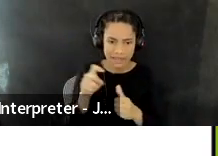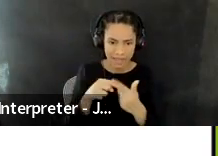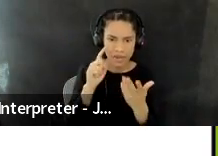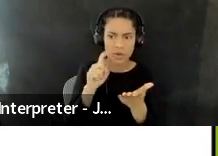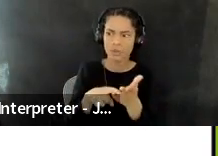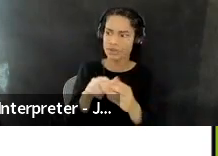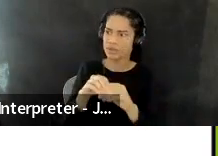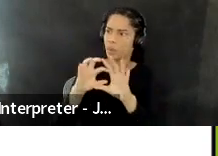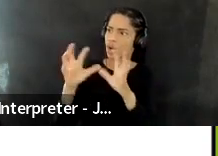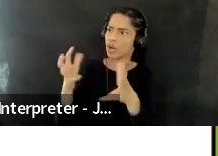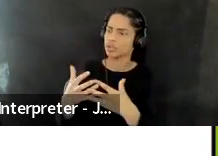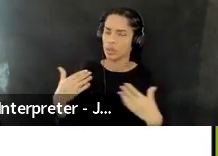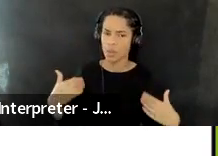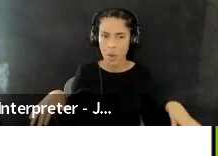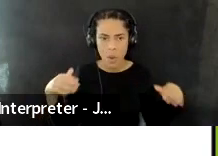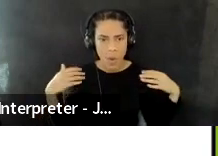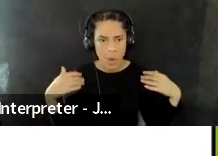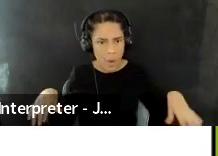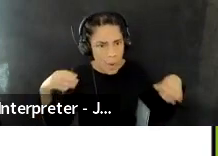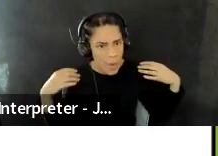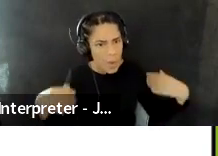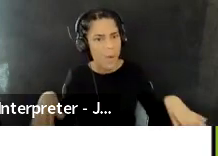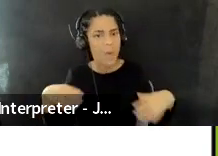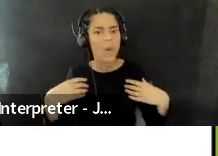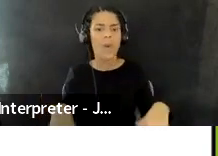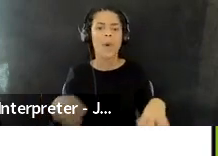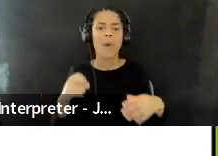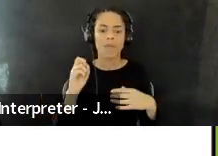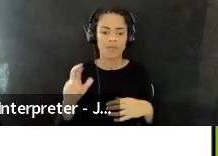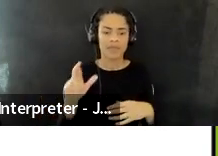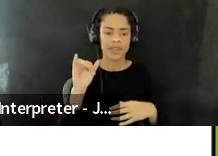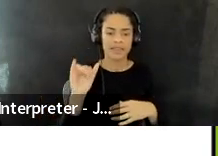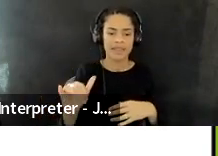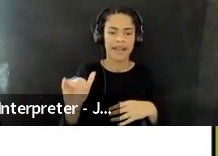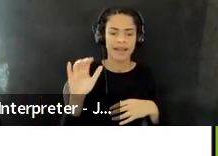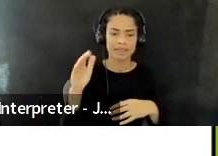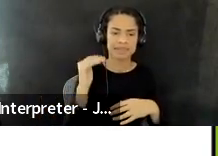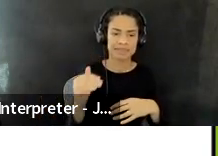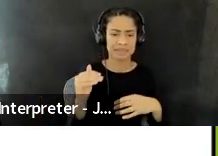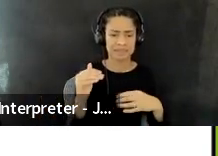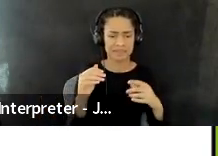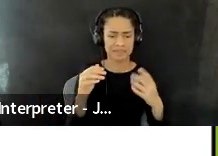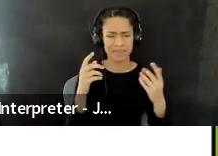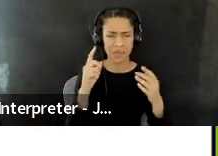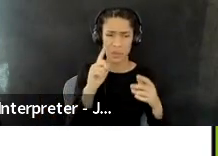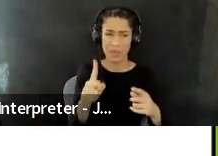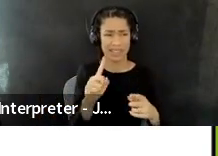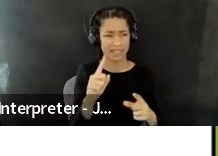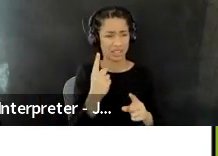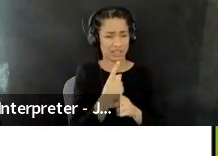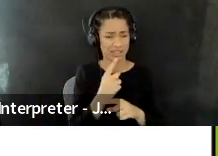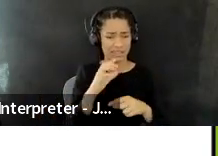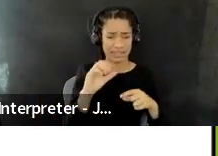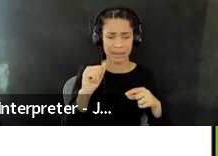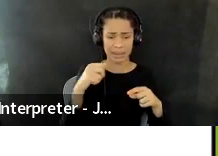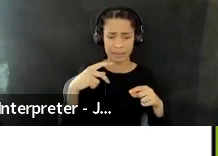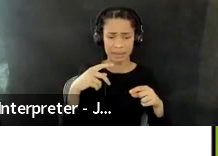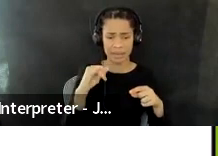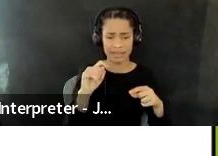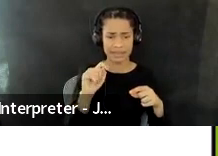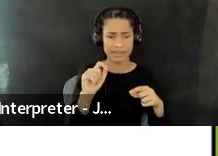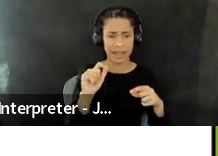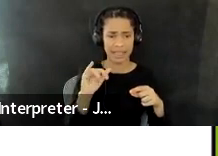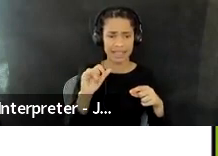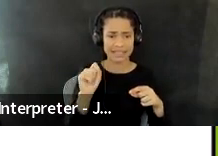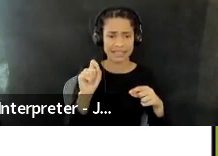Oh my goodness. Or, um, a copy editor style, you know, like to capitalize I in indigenous and, and all these